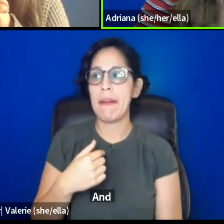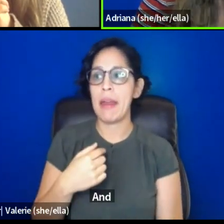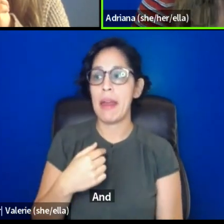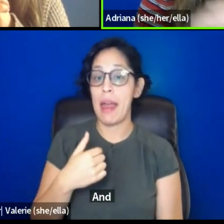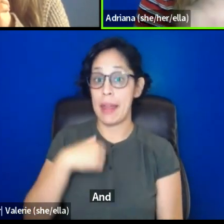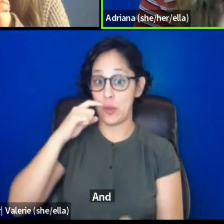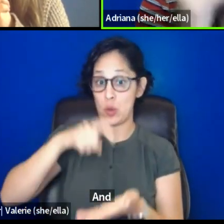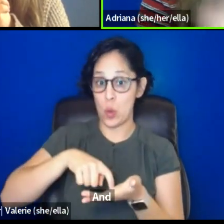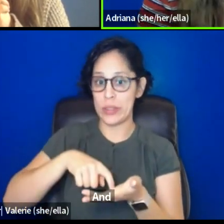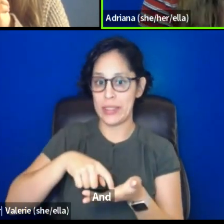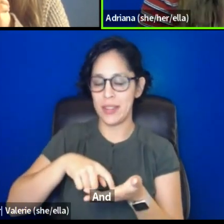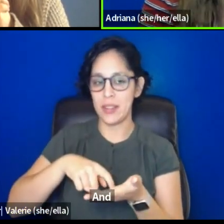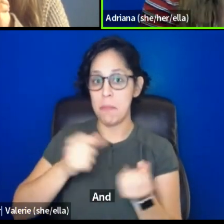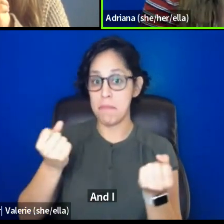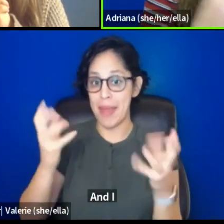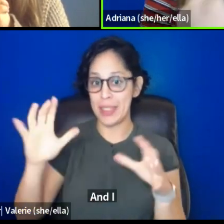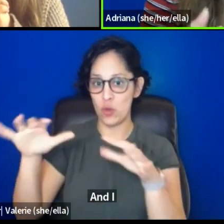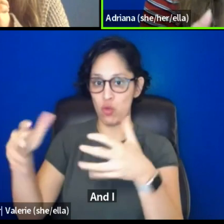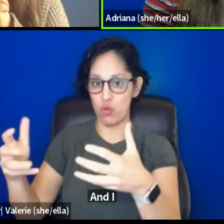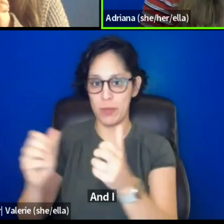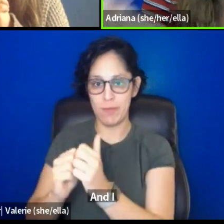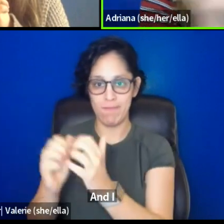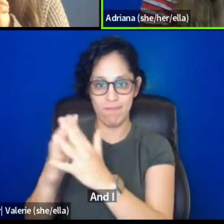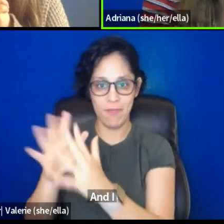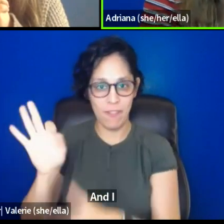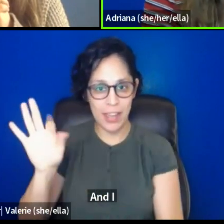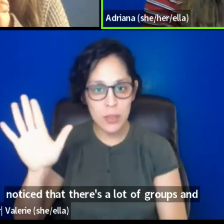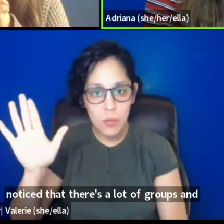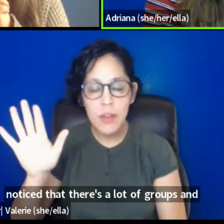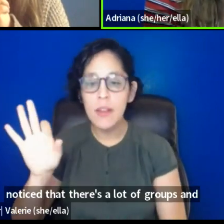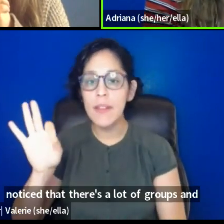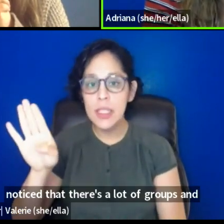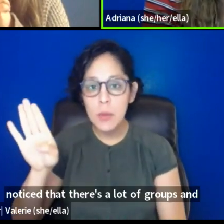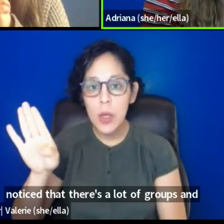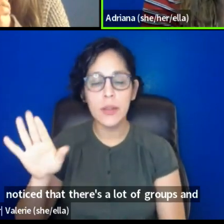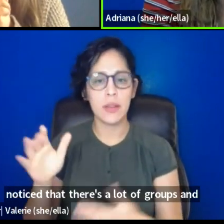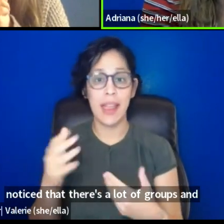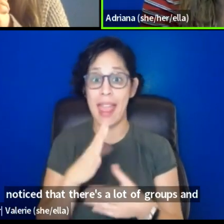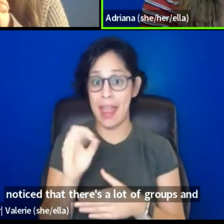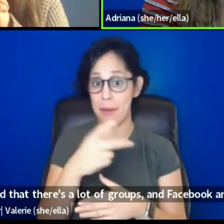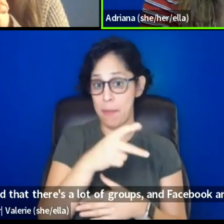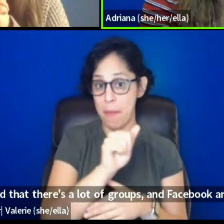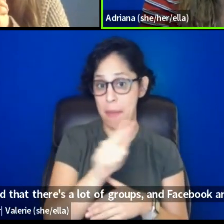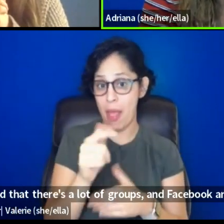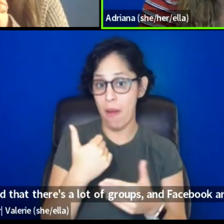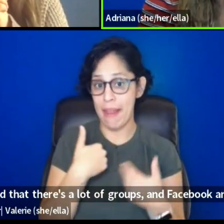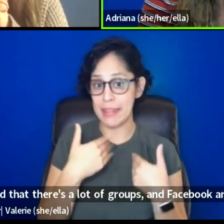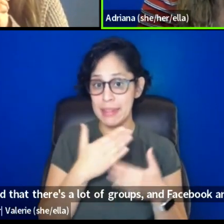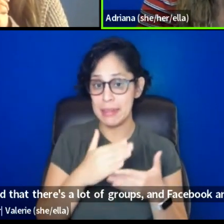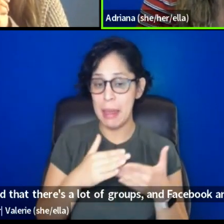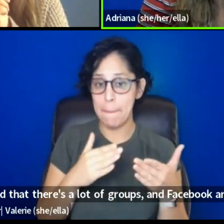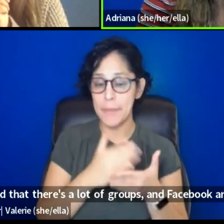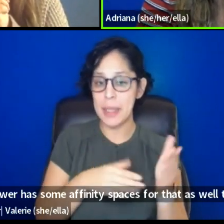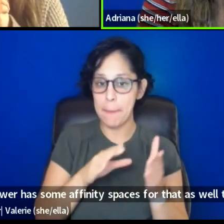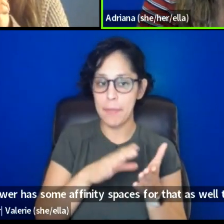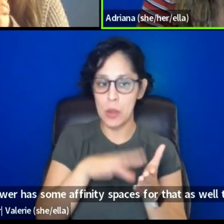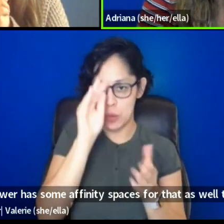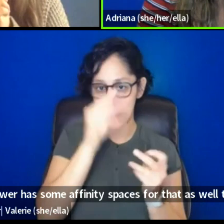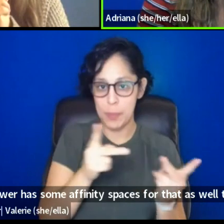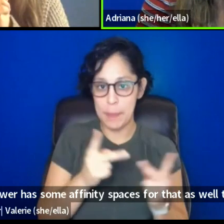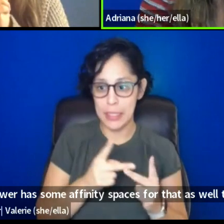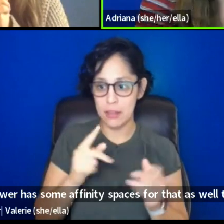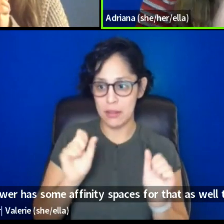noticed that there's a lot of groups, um, in Facebook, and also POW has some affinity spaces, um, for that as well, to talk about that,